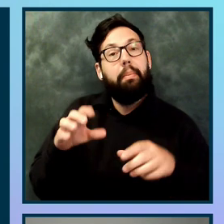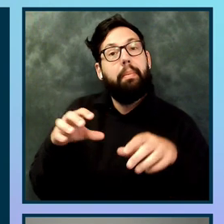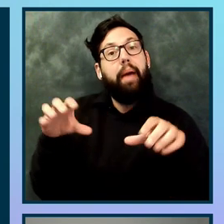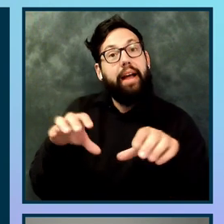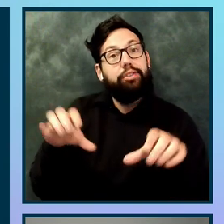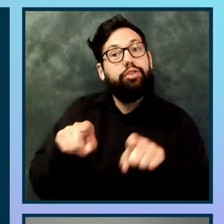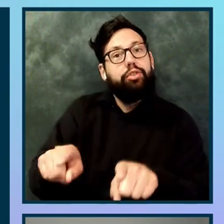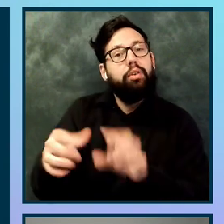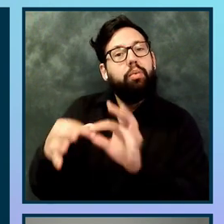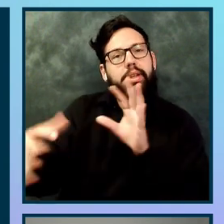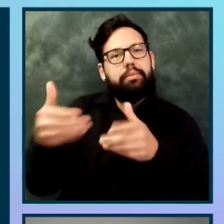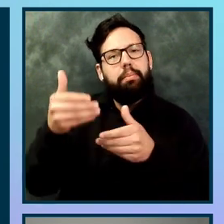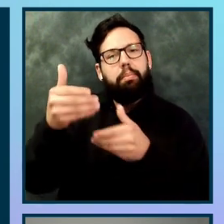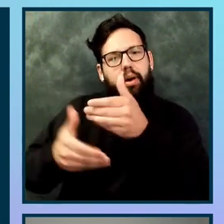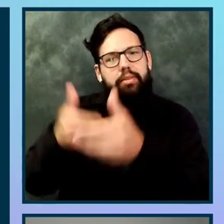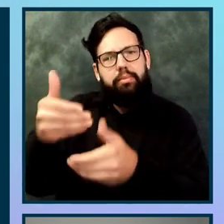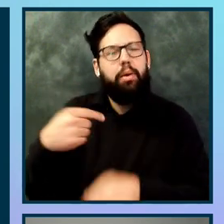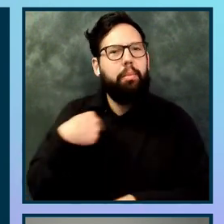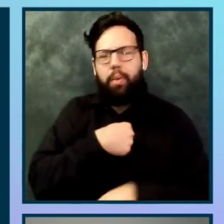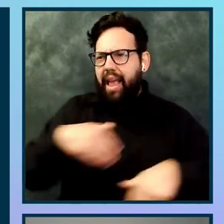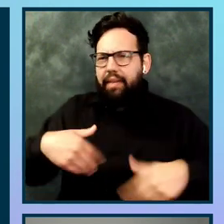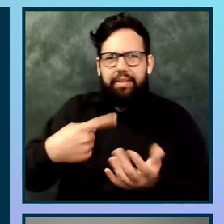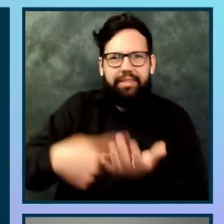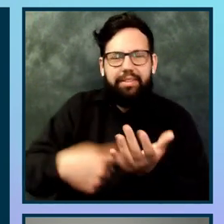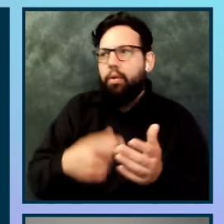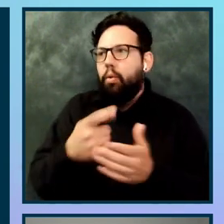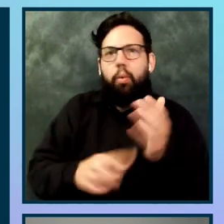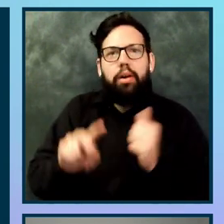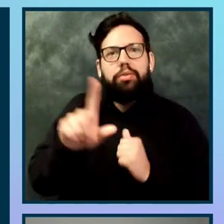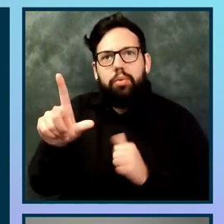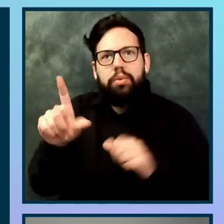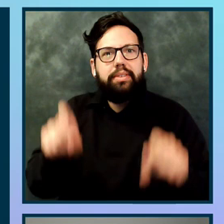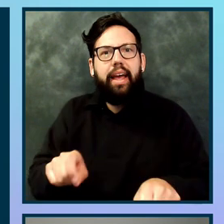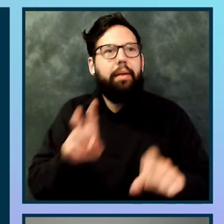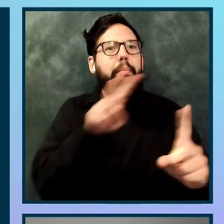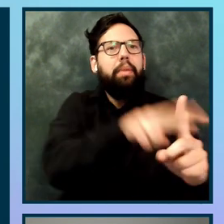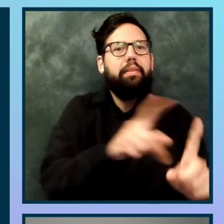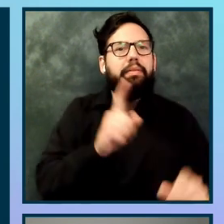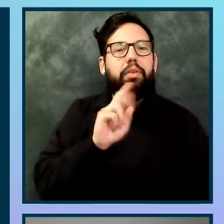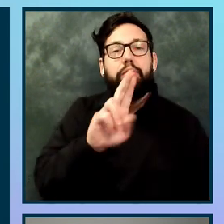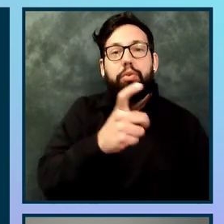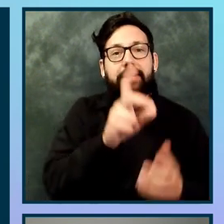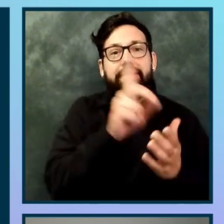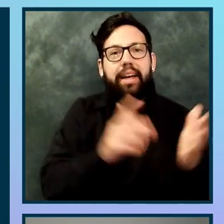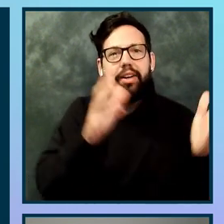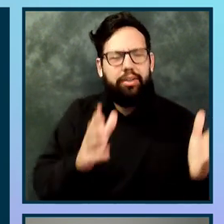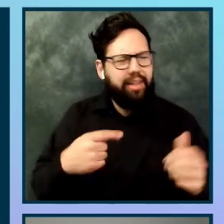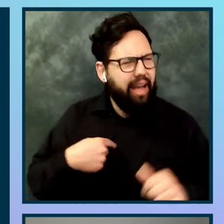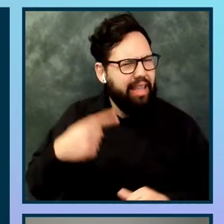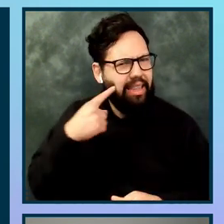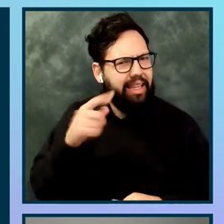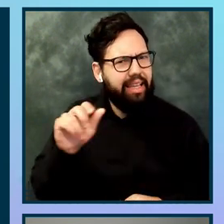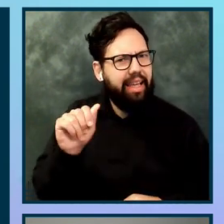haven't talked about what tools can we use for UX designers. I think Anna is going to make a super